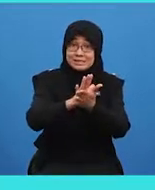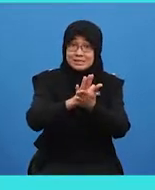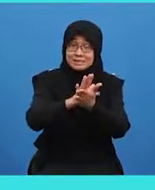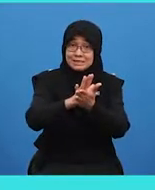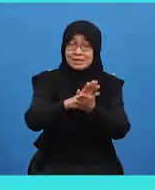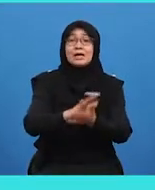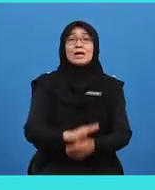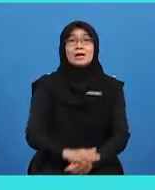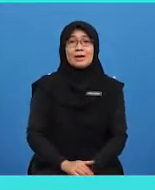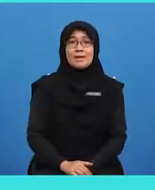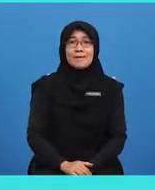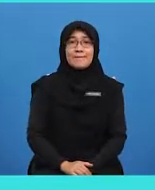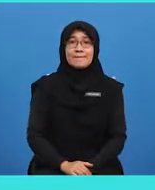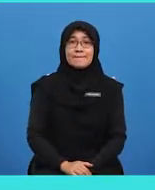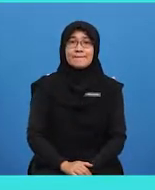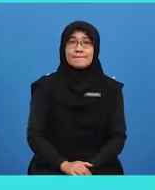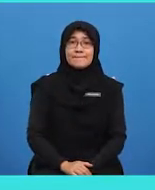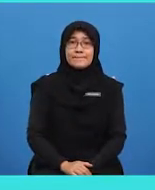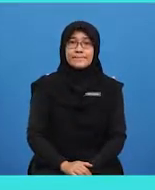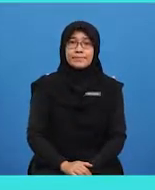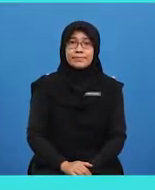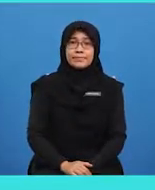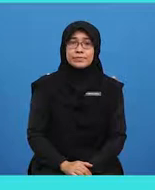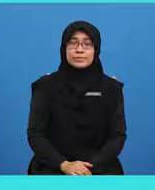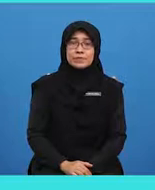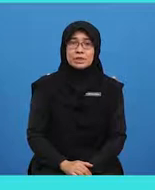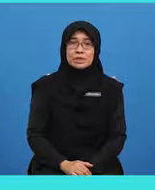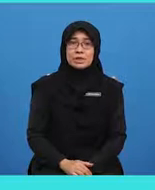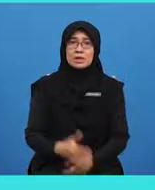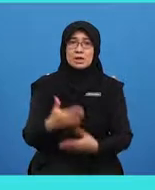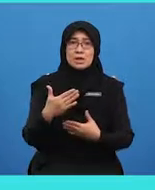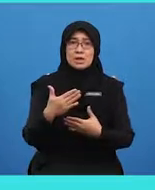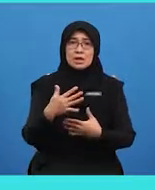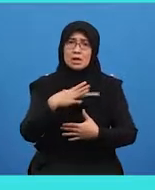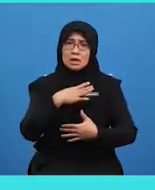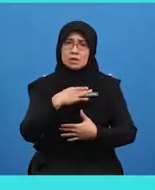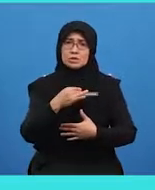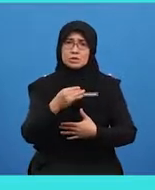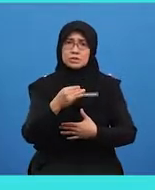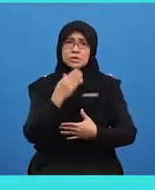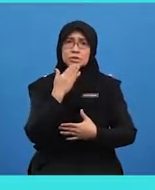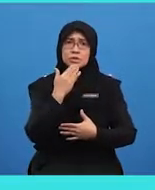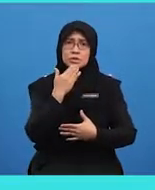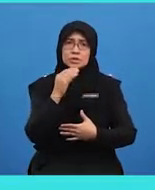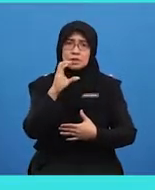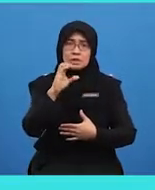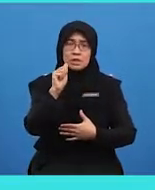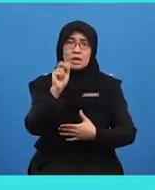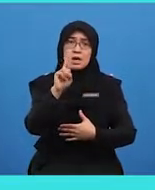cheese. In fact, they prefer sweets and cups over cheese. However,